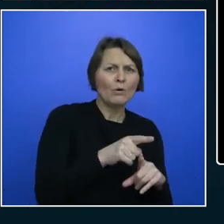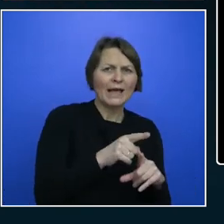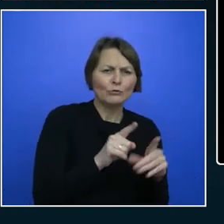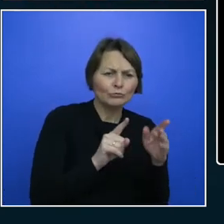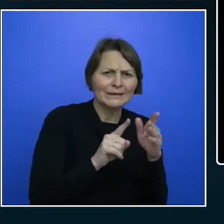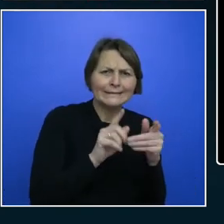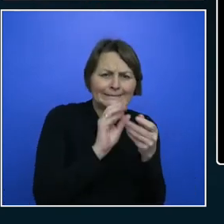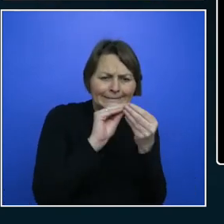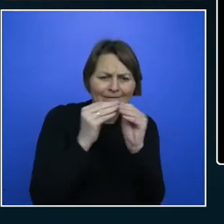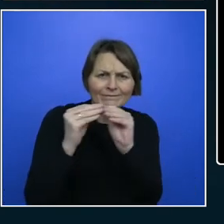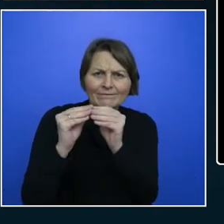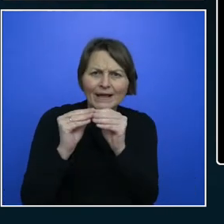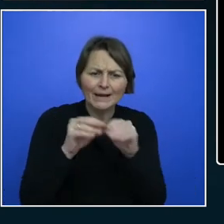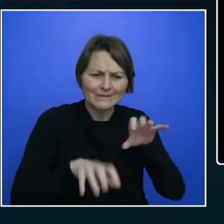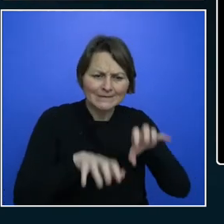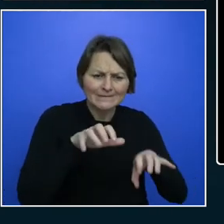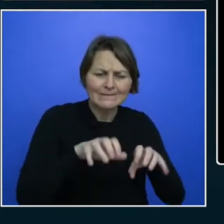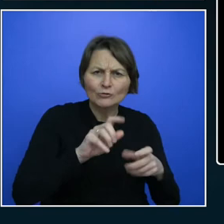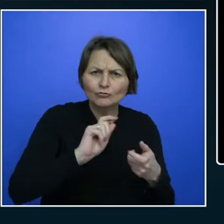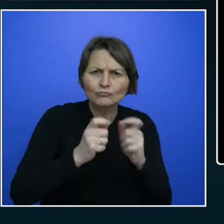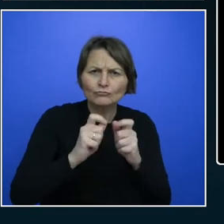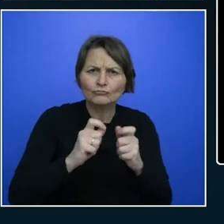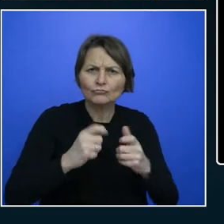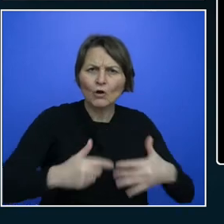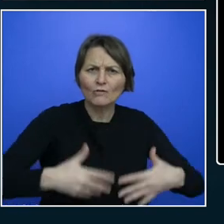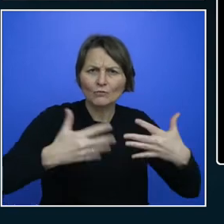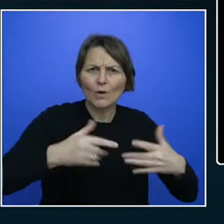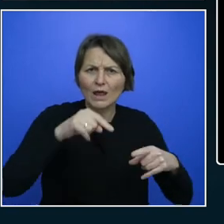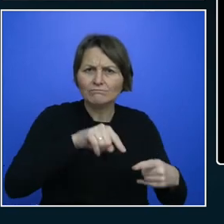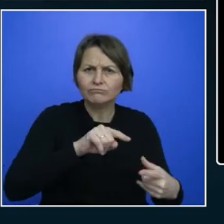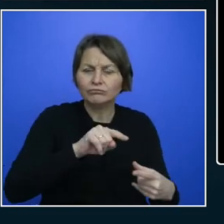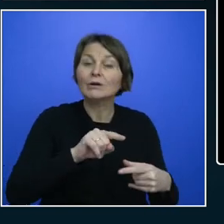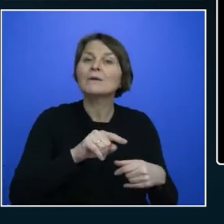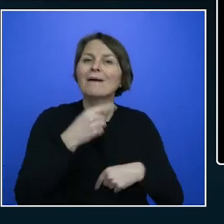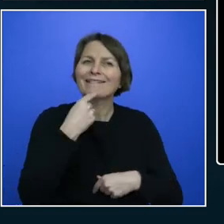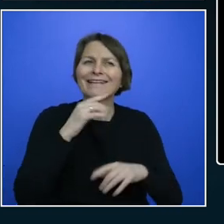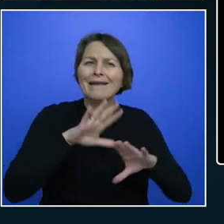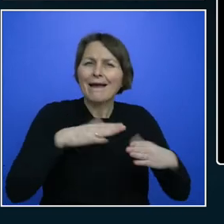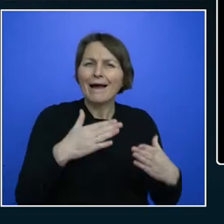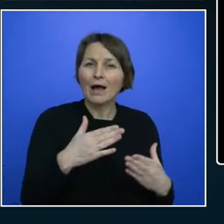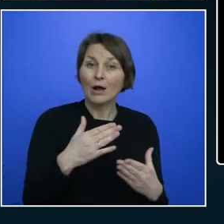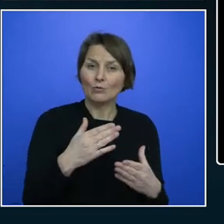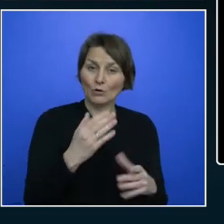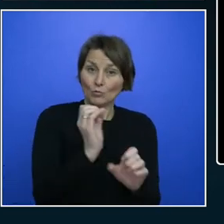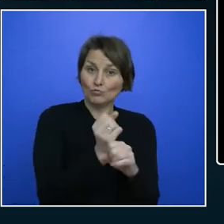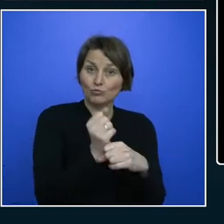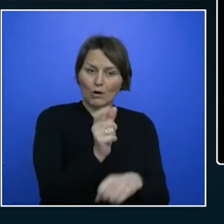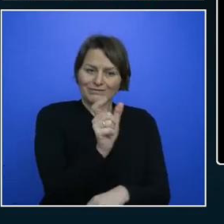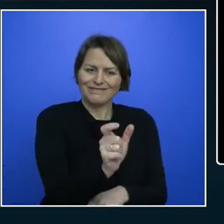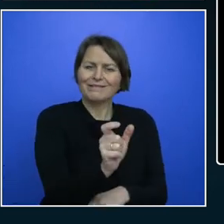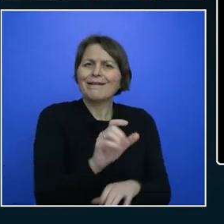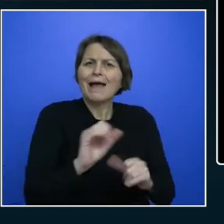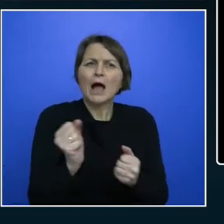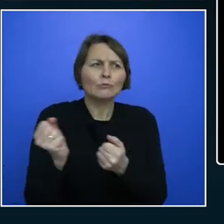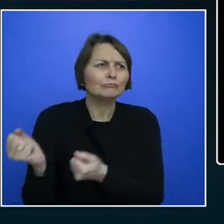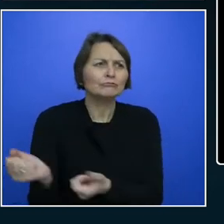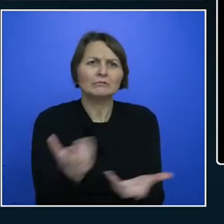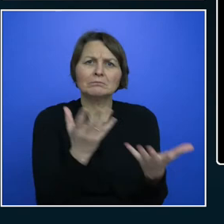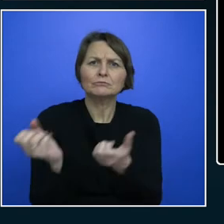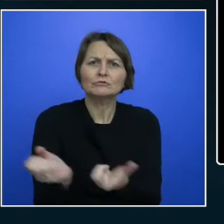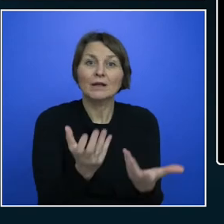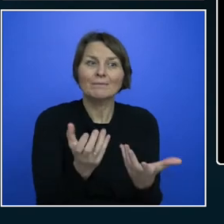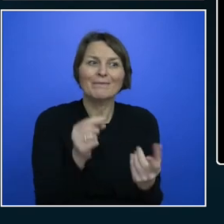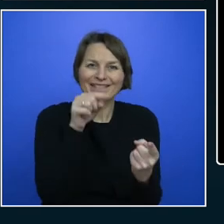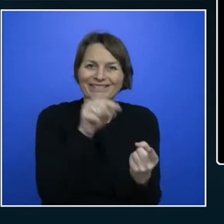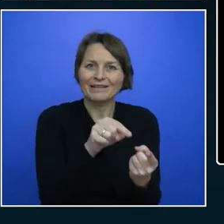be able to bring in smaller investments to make the shippable project product really more accessible. So you've got accessibility